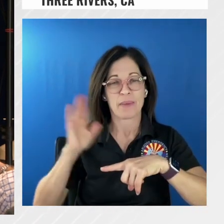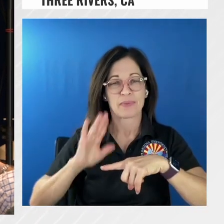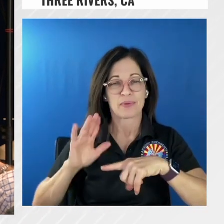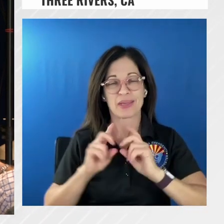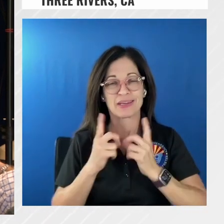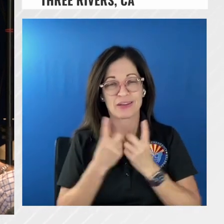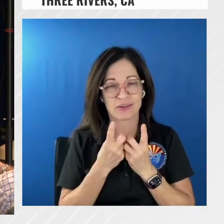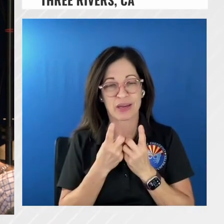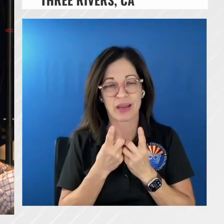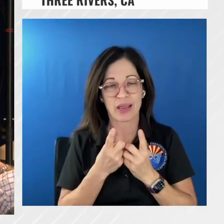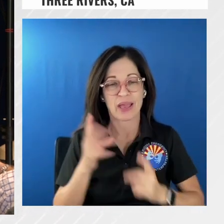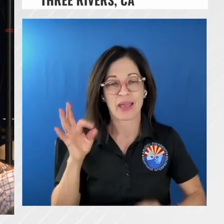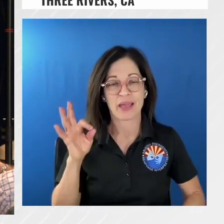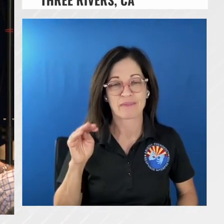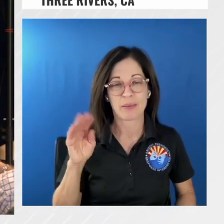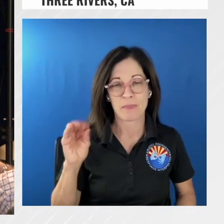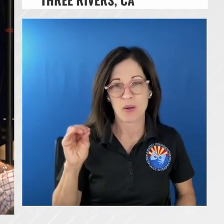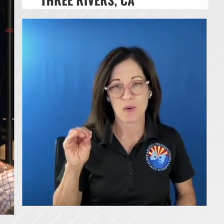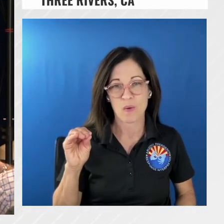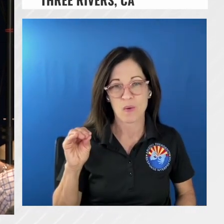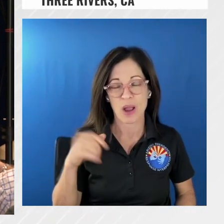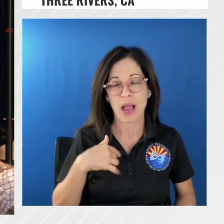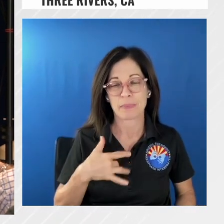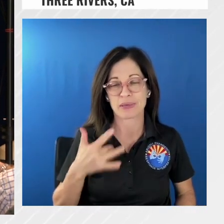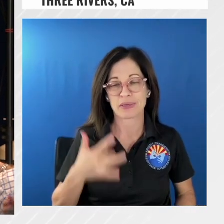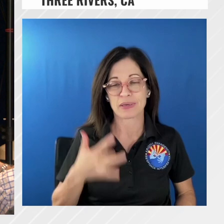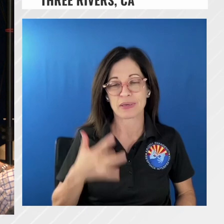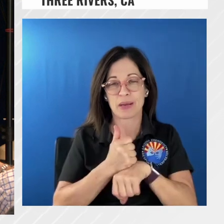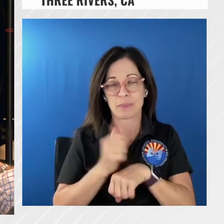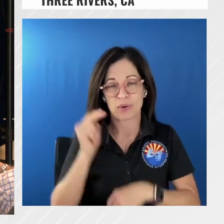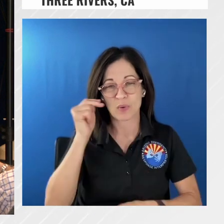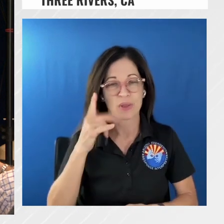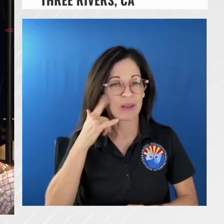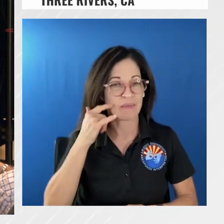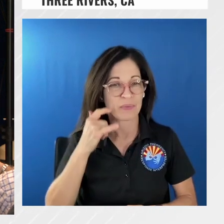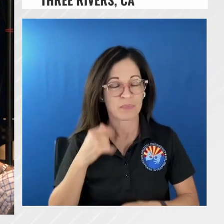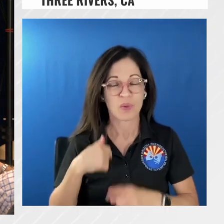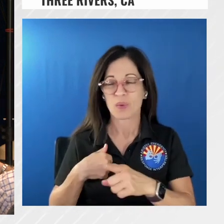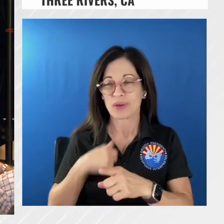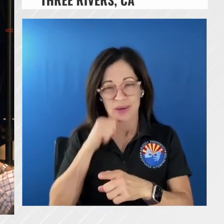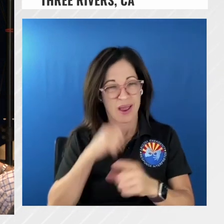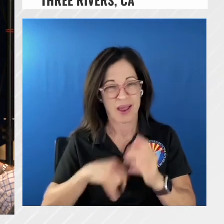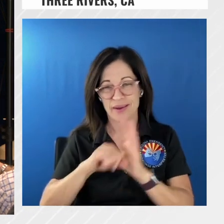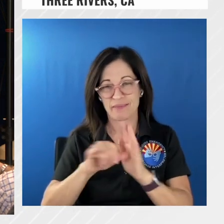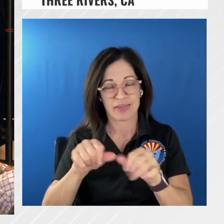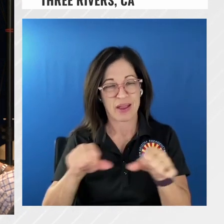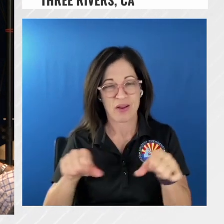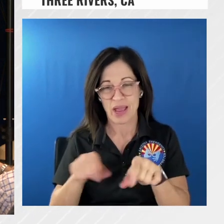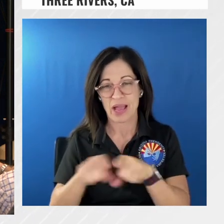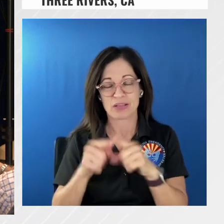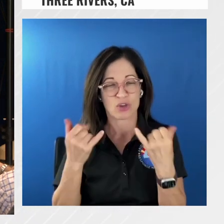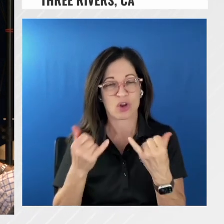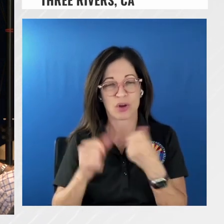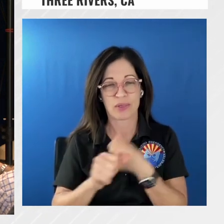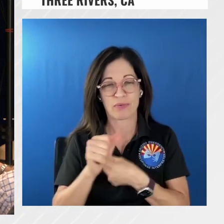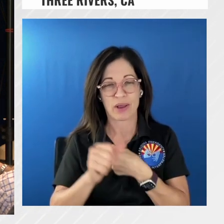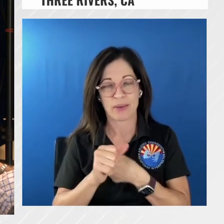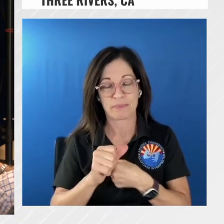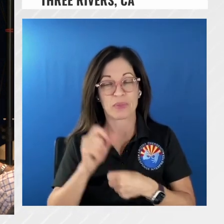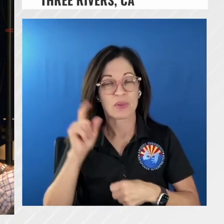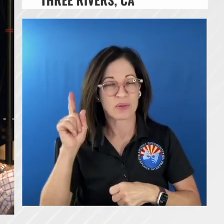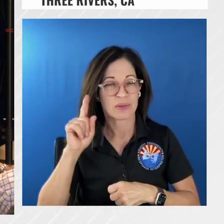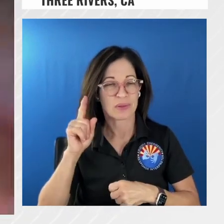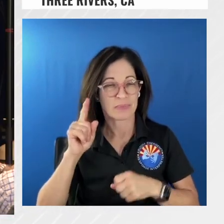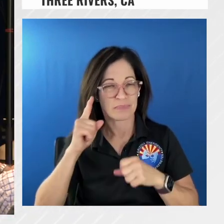detailed in northern california it's not an area we identified as being a current threat right now where the fire is at so if it were to get closer to